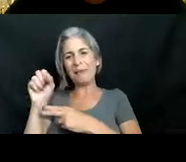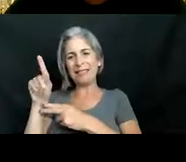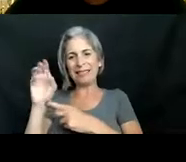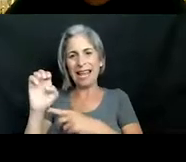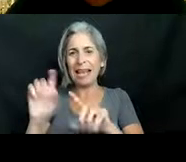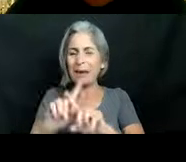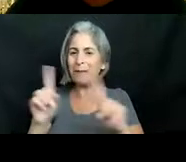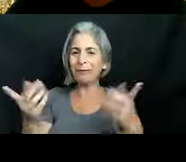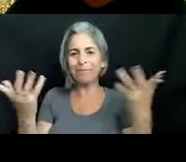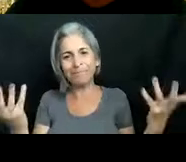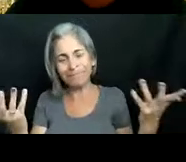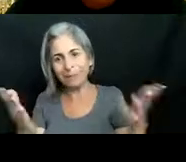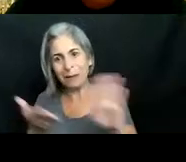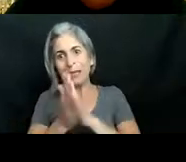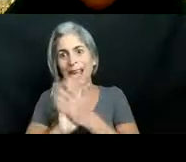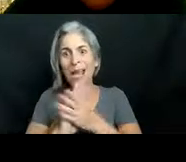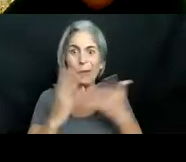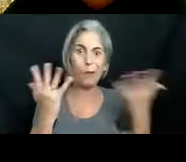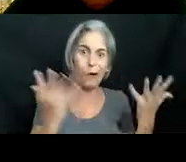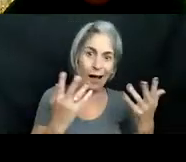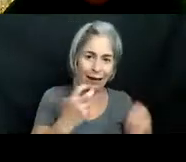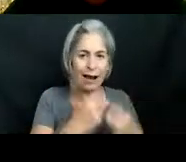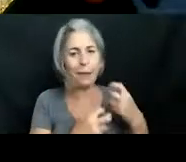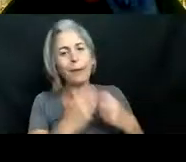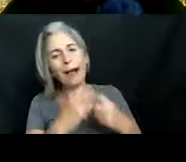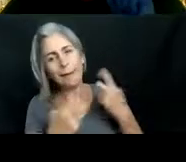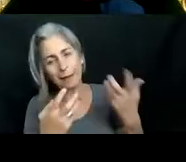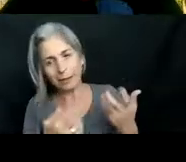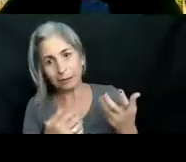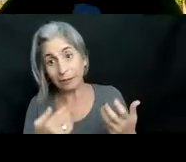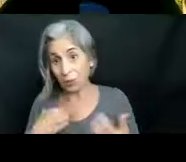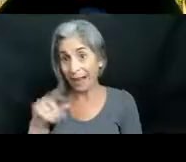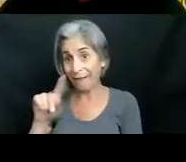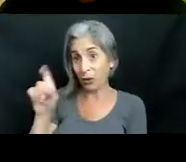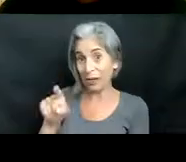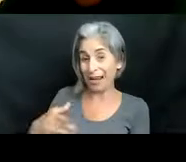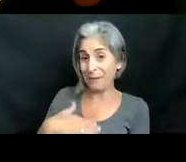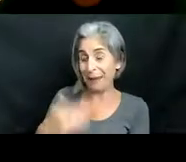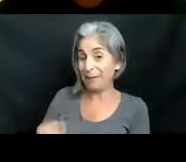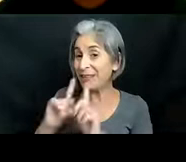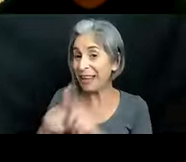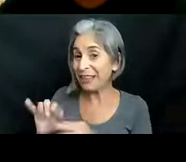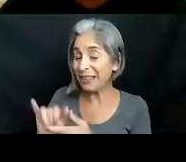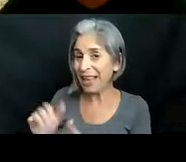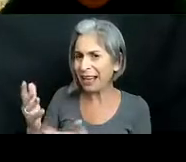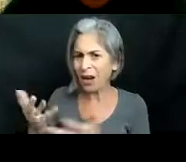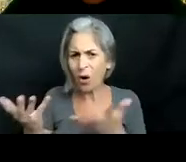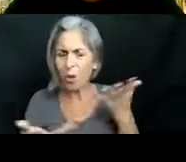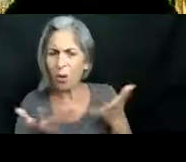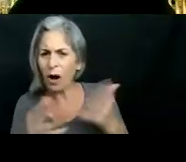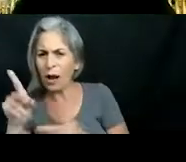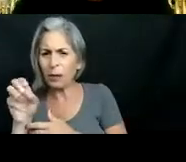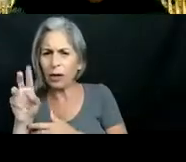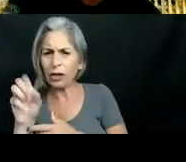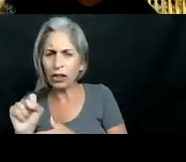that it did become a problem oh we do have a question i'm perfectly happy answering that one uh what predators control line